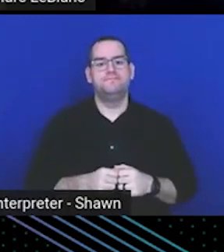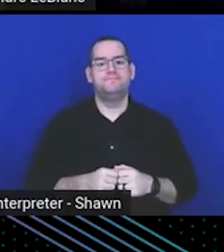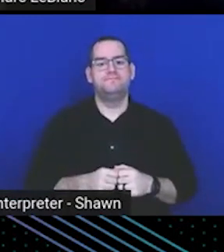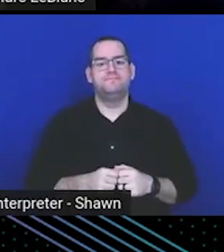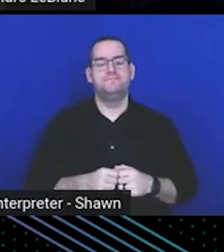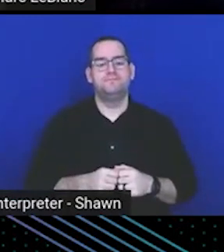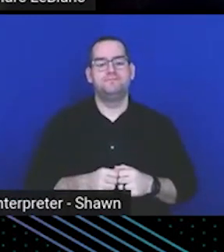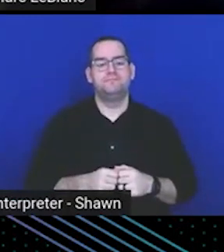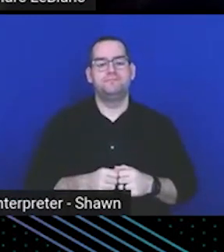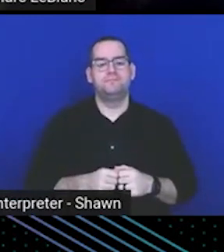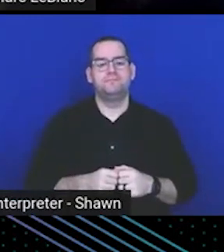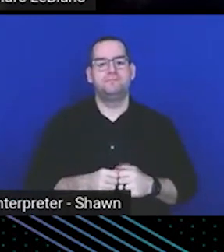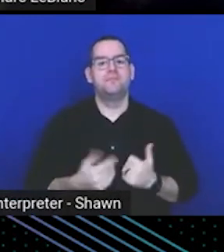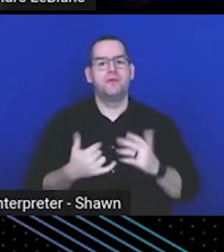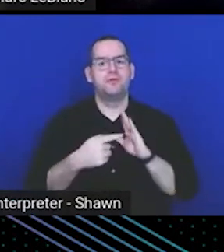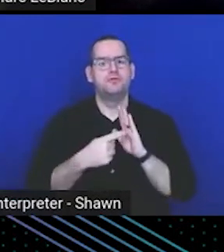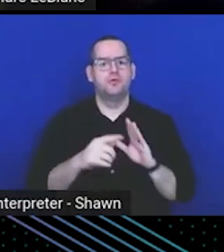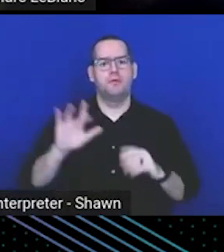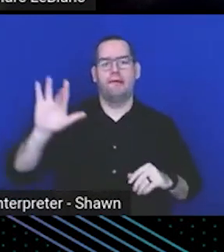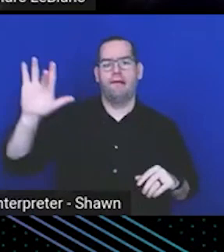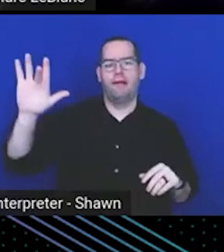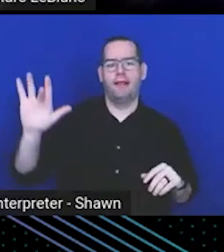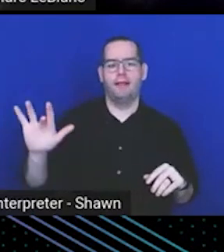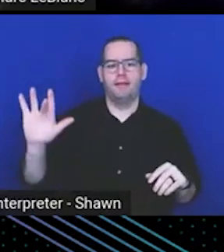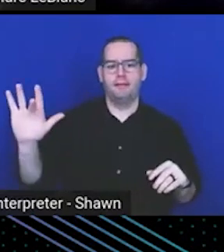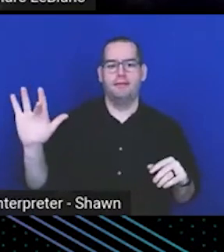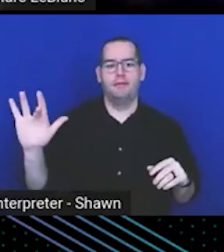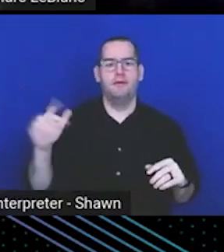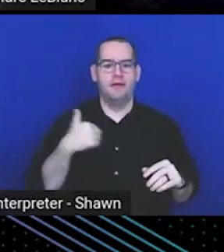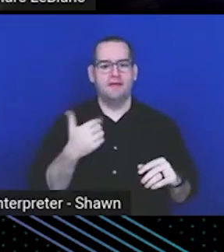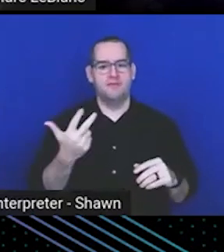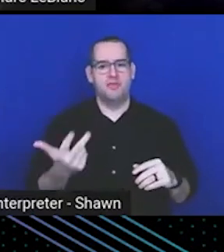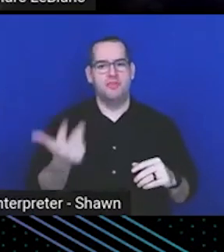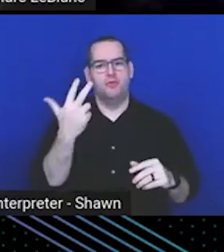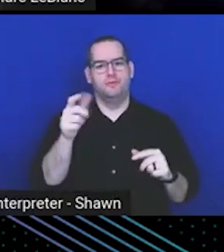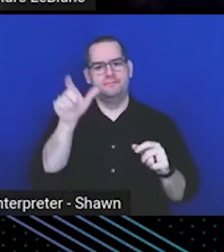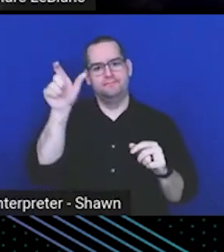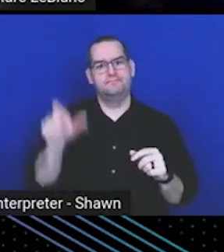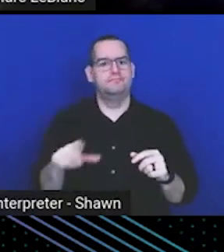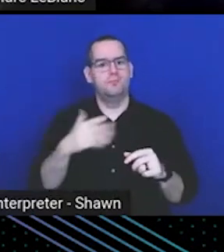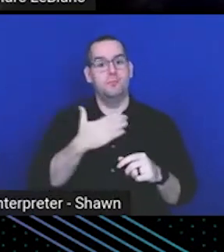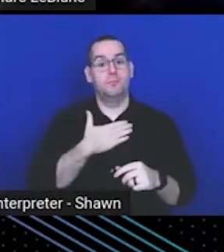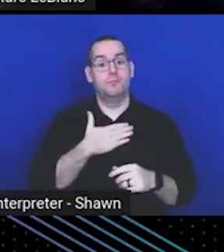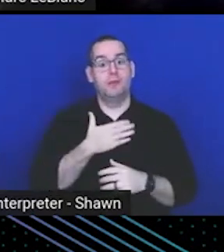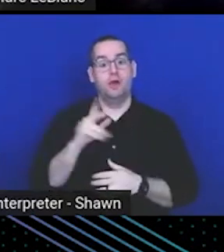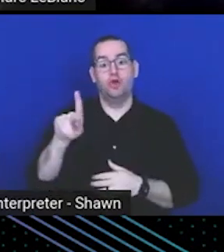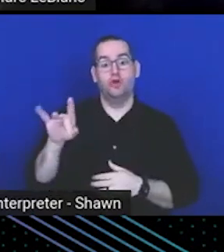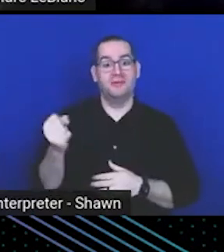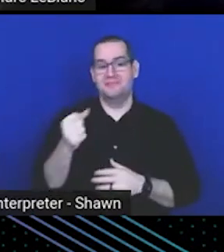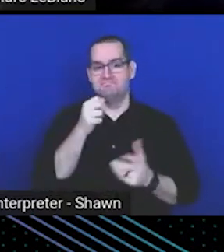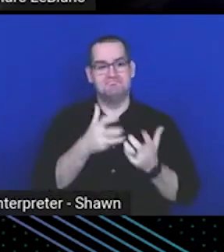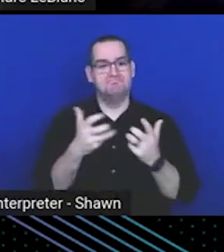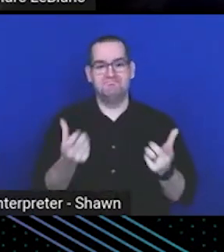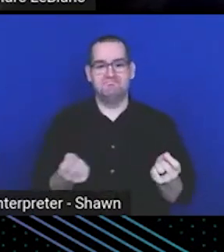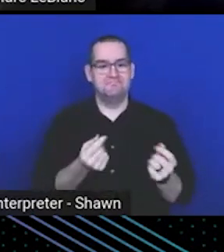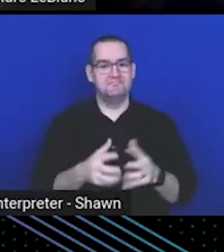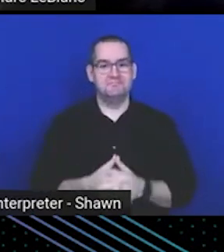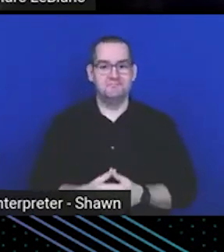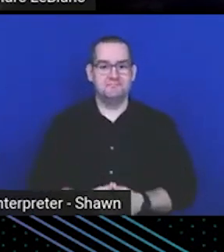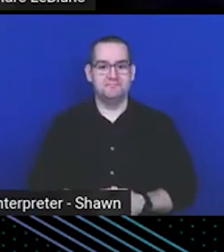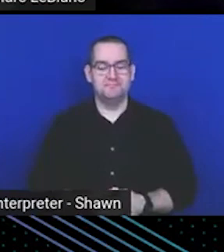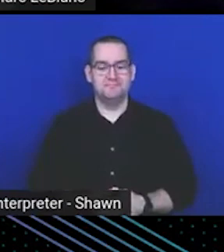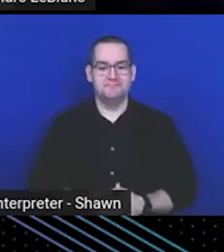I'll just show a little quick, you can see that there's three nodes running on my Kubernetes, not a whole lot going on. Okay, I'm going to switch